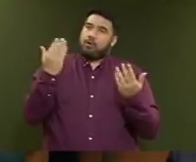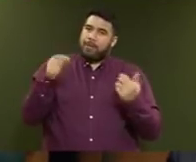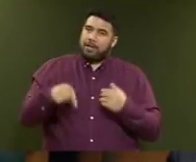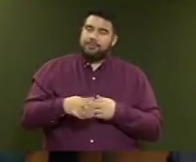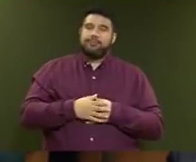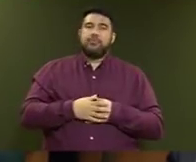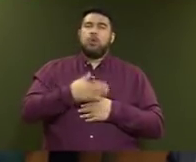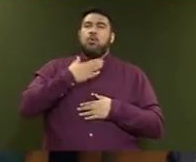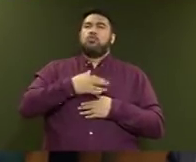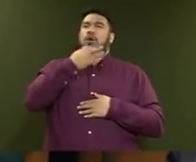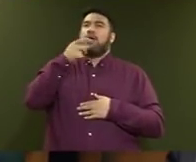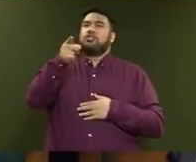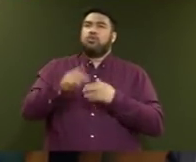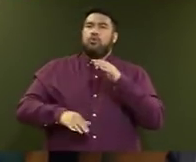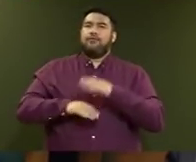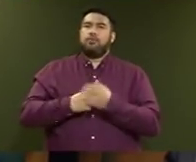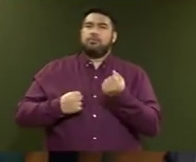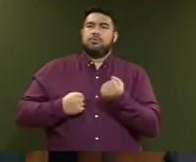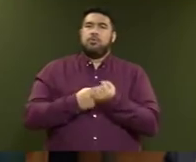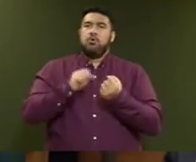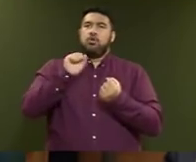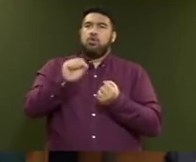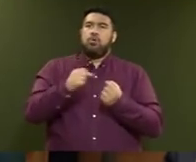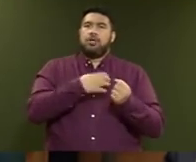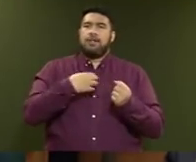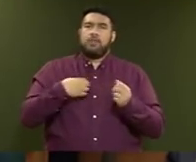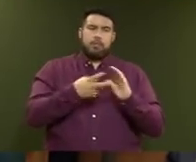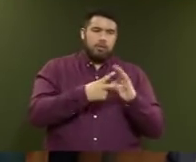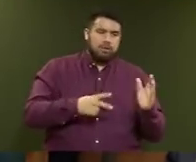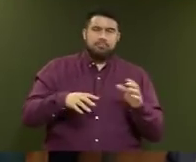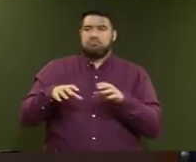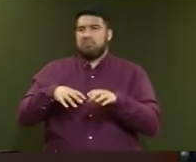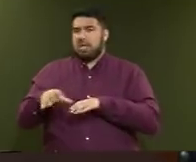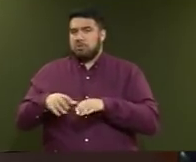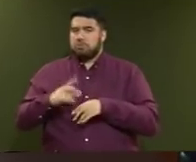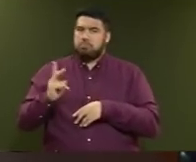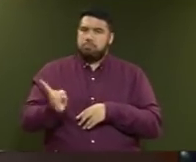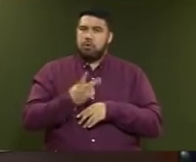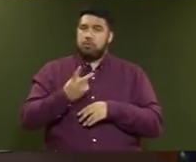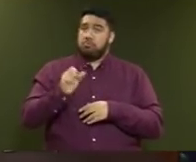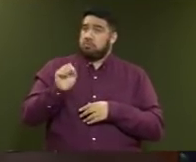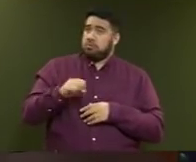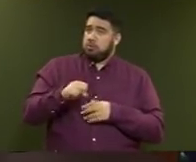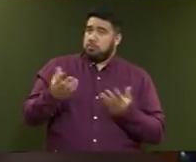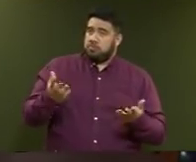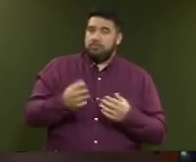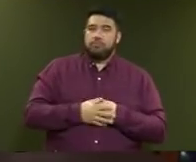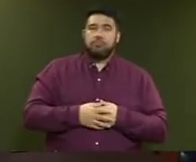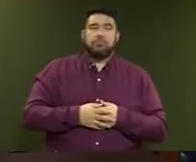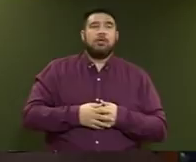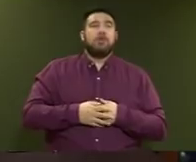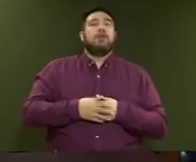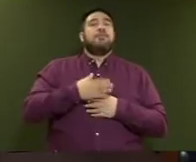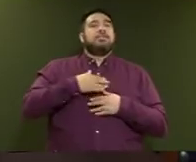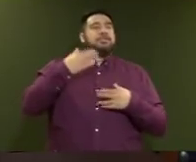stand by all her government's policies and actions? The right Honourable Prime Minister. Mr Speaker, I'm